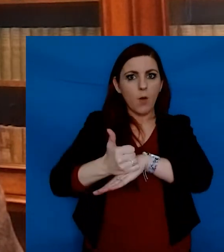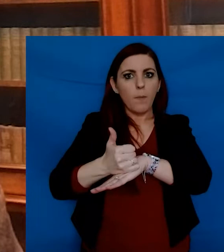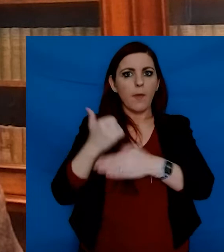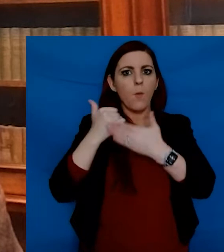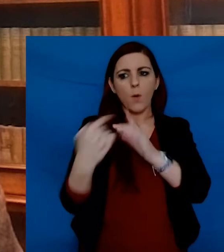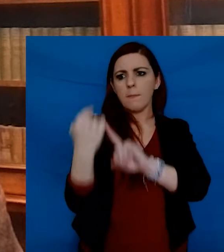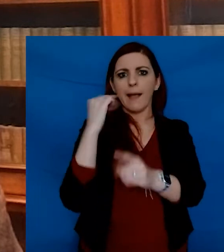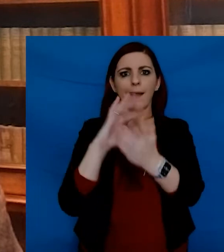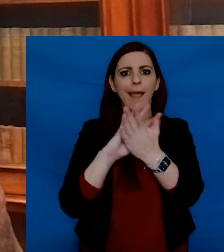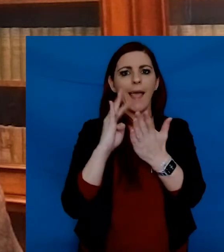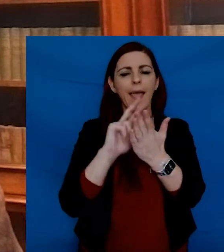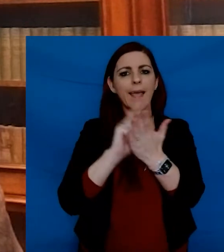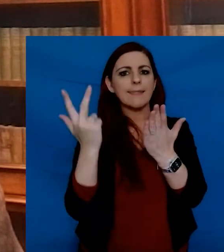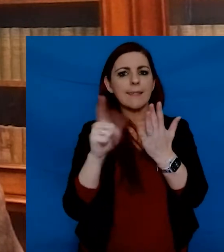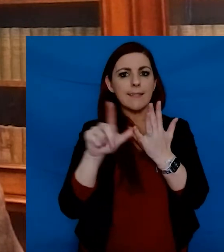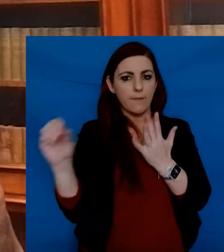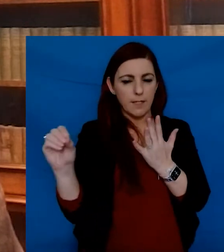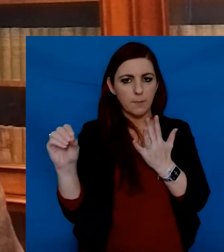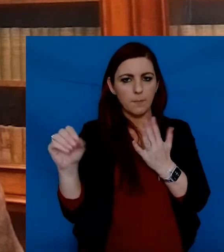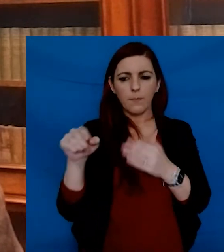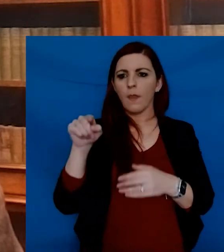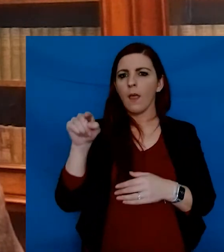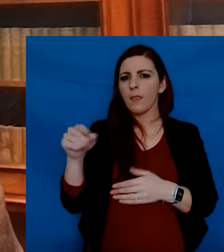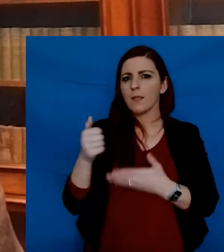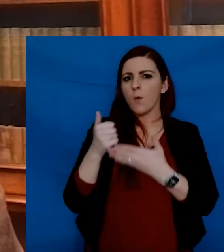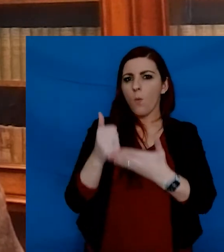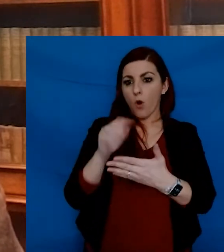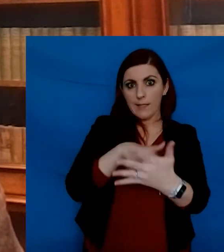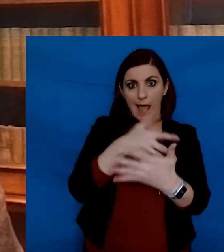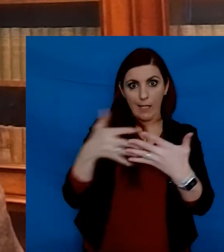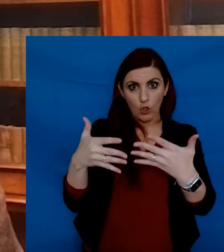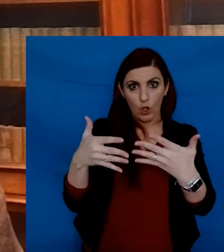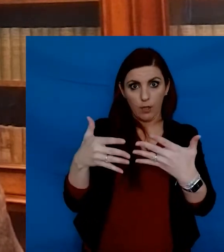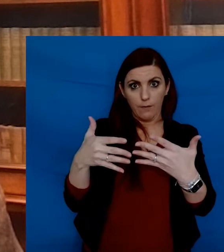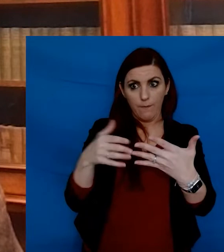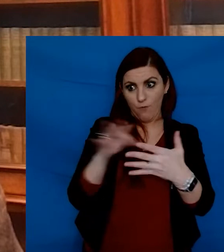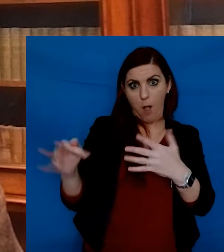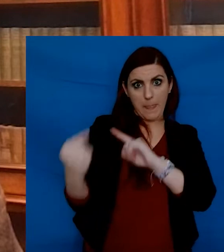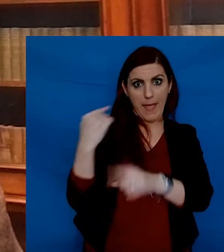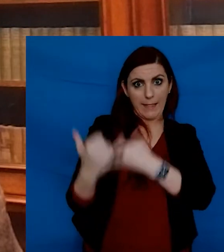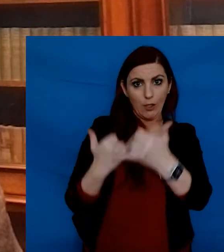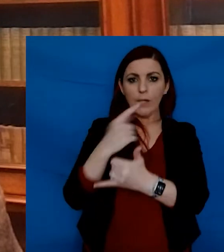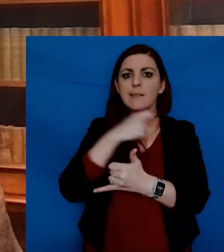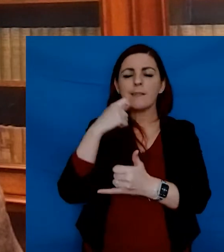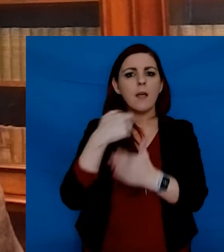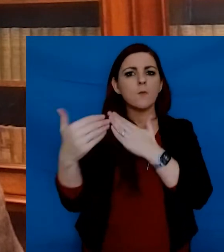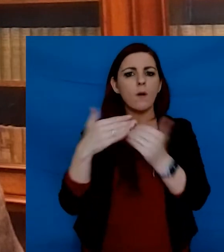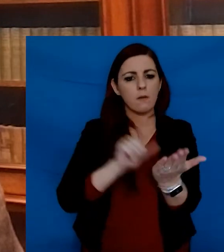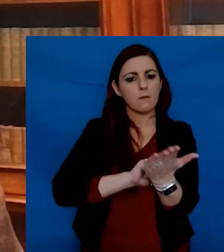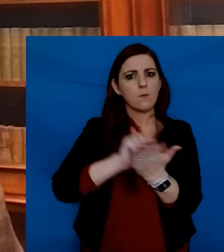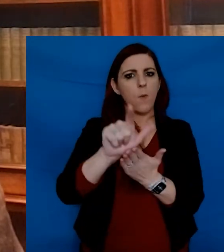being in 1870. About these awards, the College Calendar for 1870 says this,